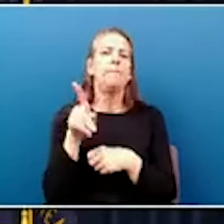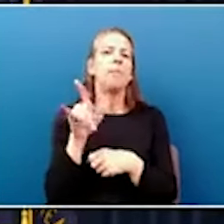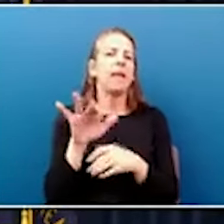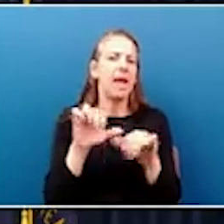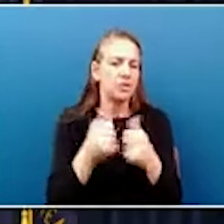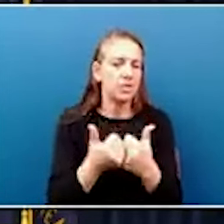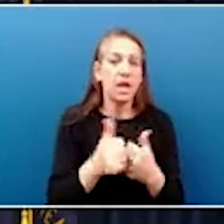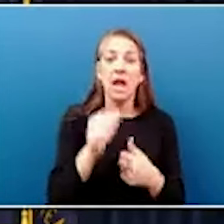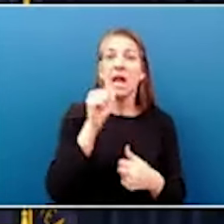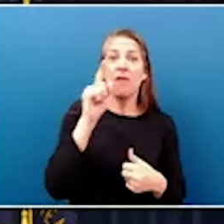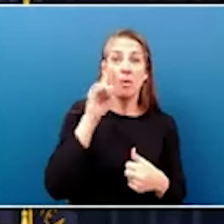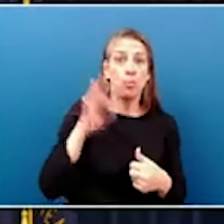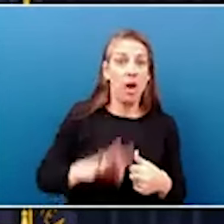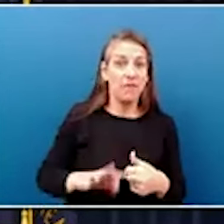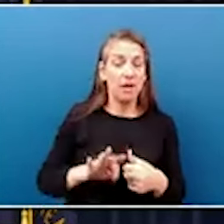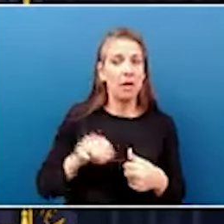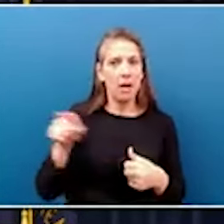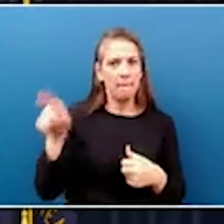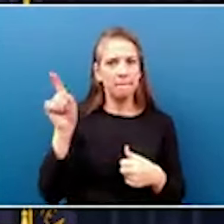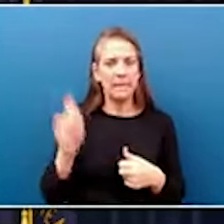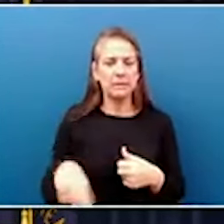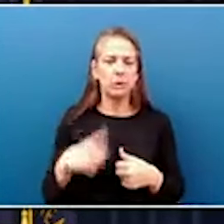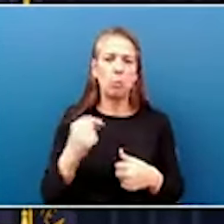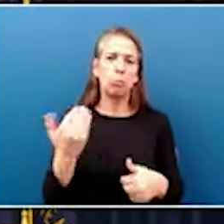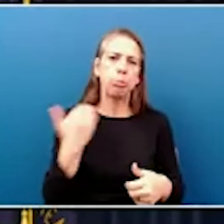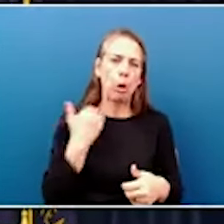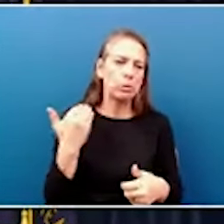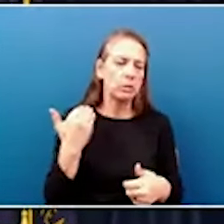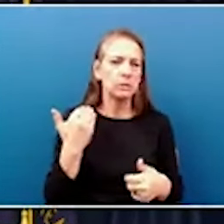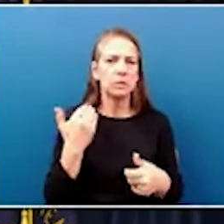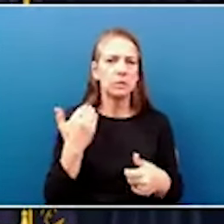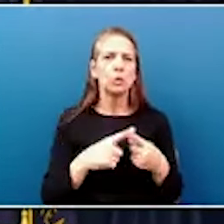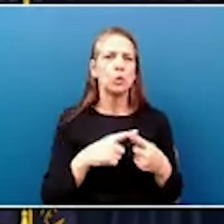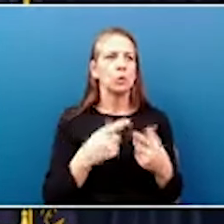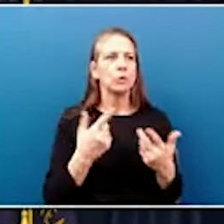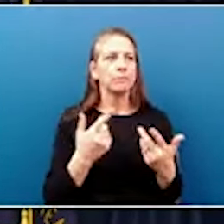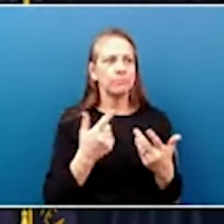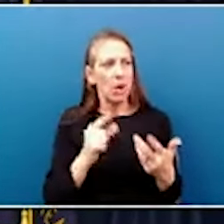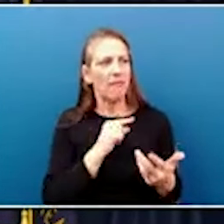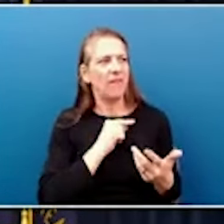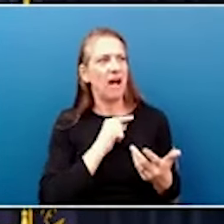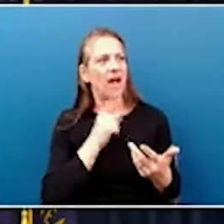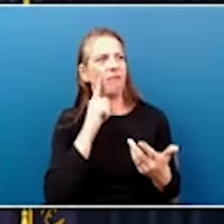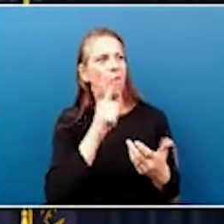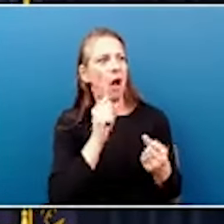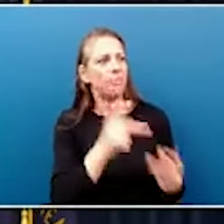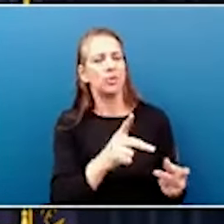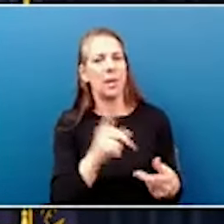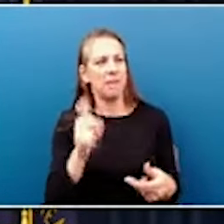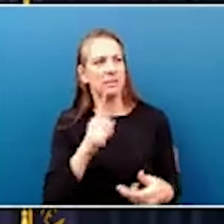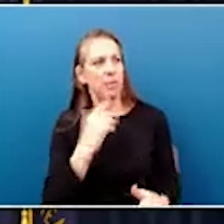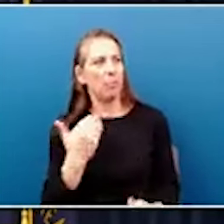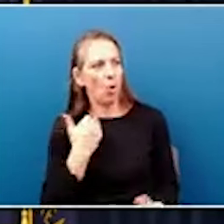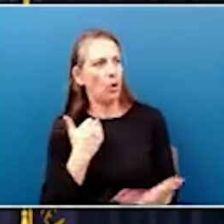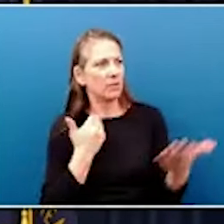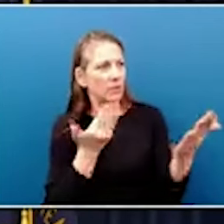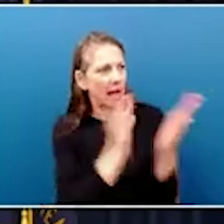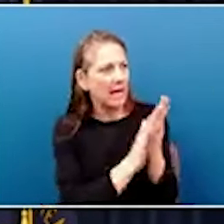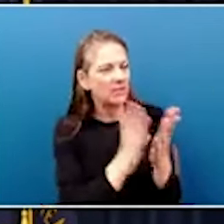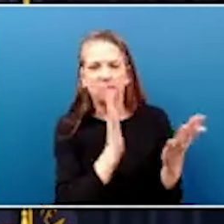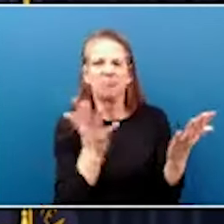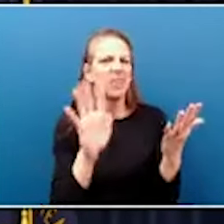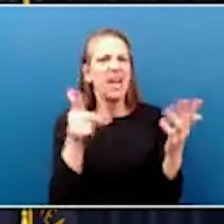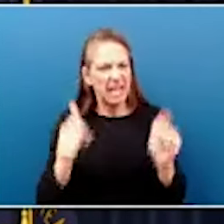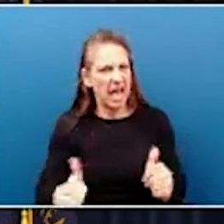don't have to break the bank in order to qualify for that next amazing opportunity to help more people to do